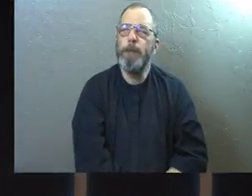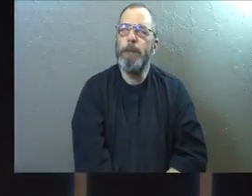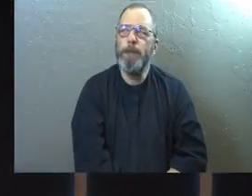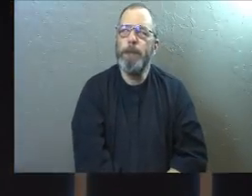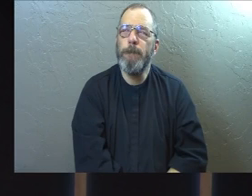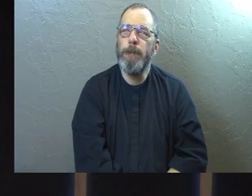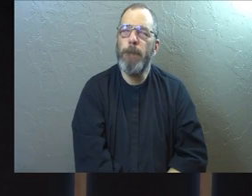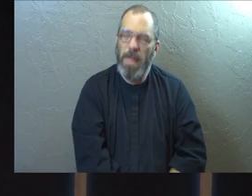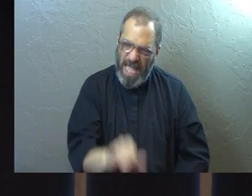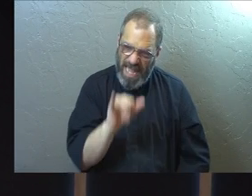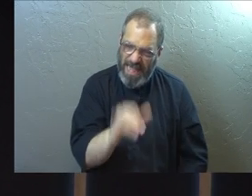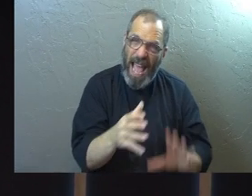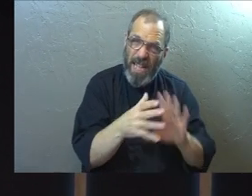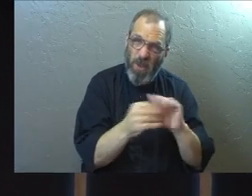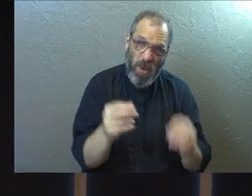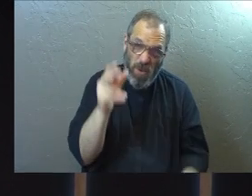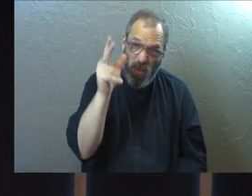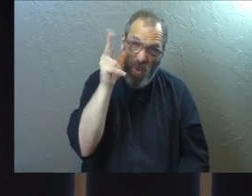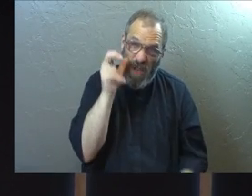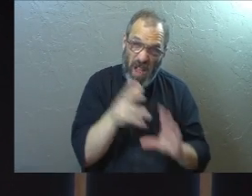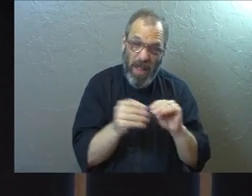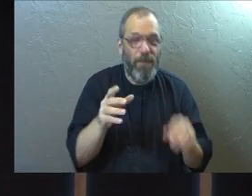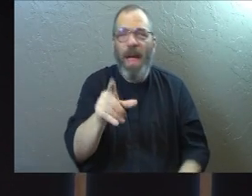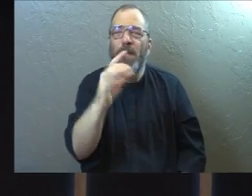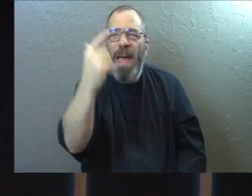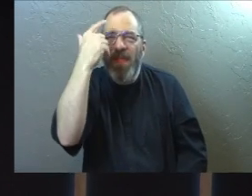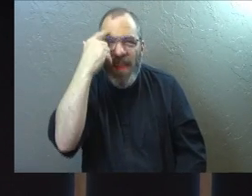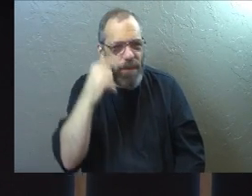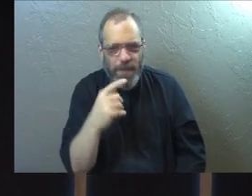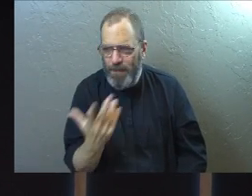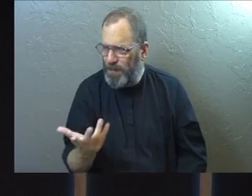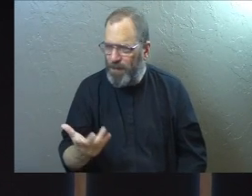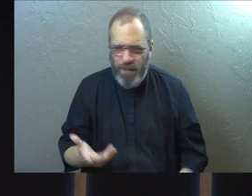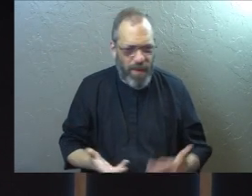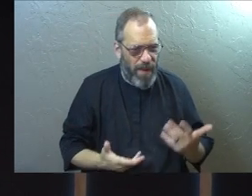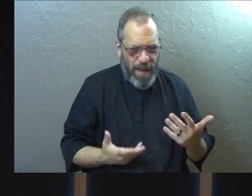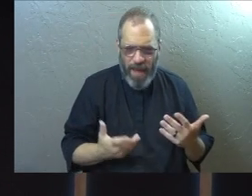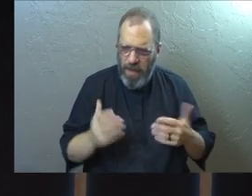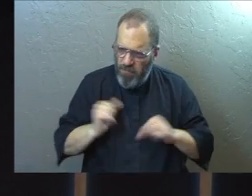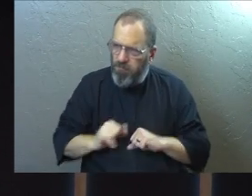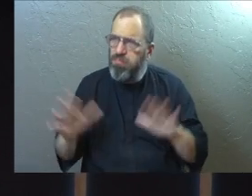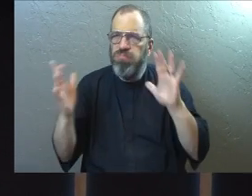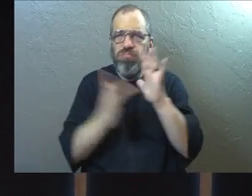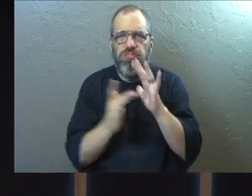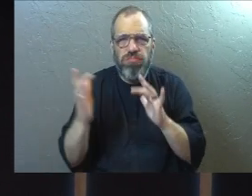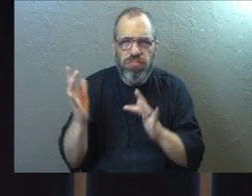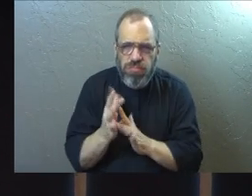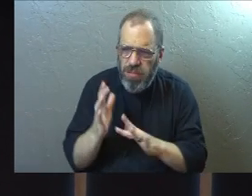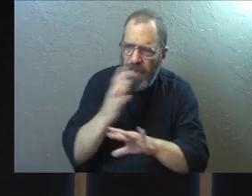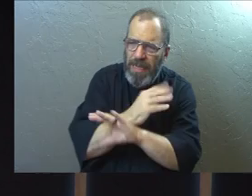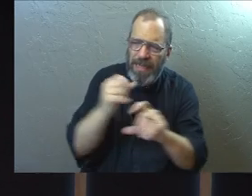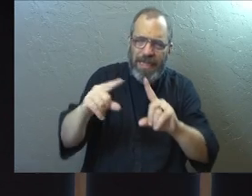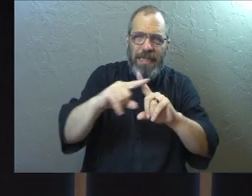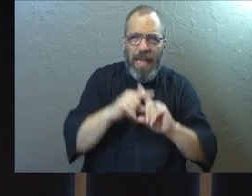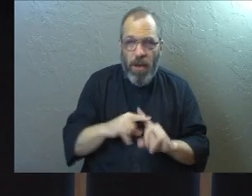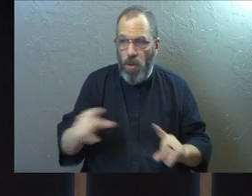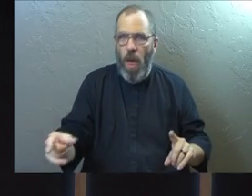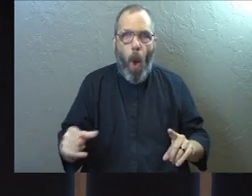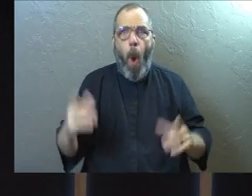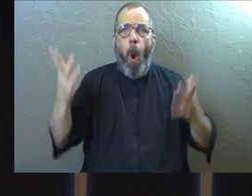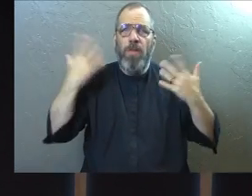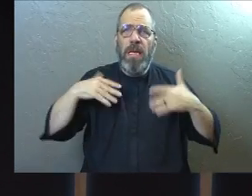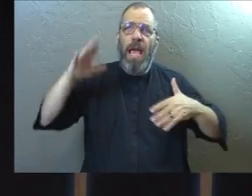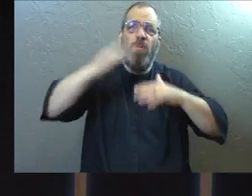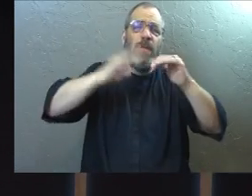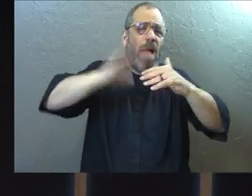See, those aren't the stories that we hear a lot. You think about someone surrendering to Jesus Christ and getting saved. And you think the